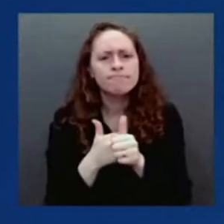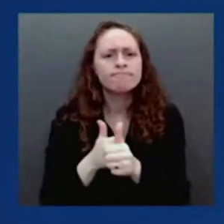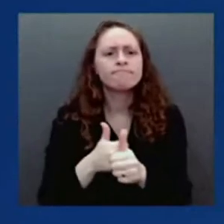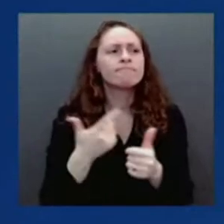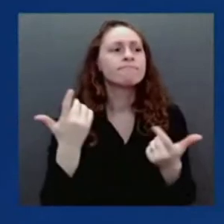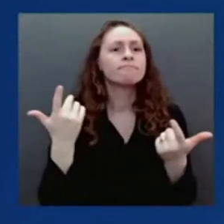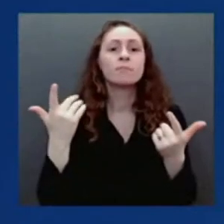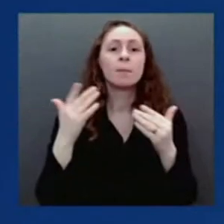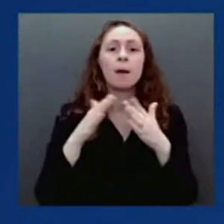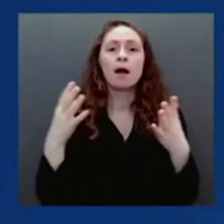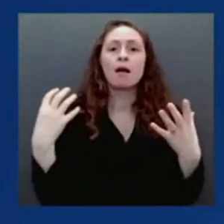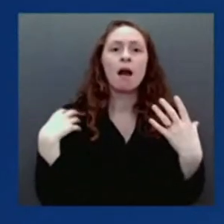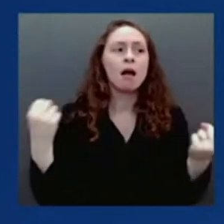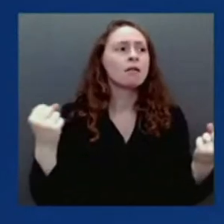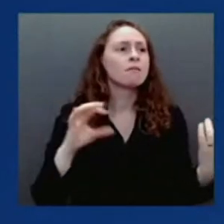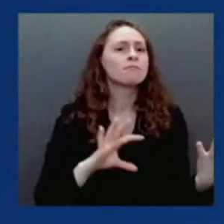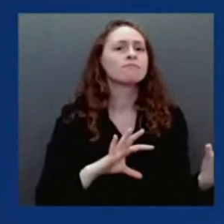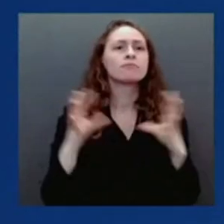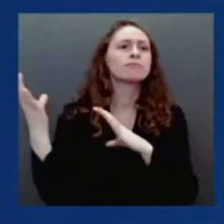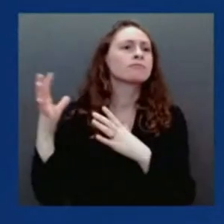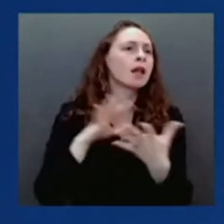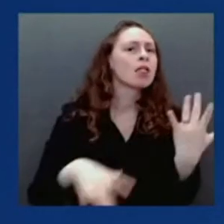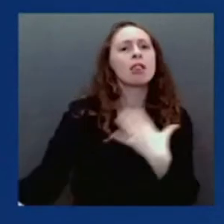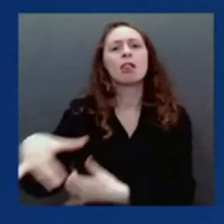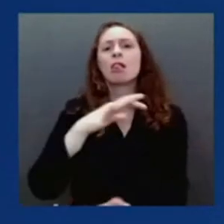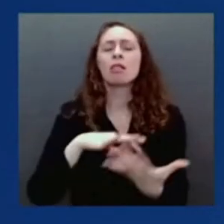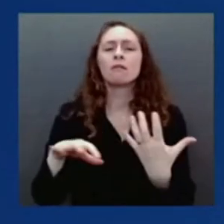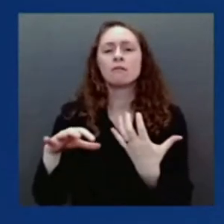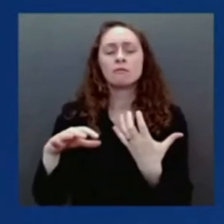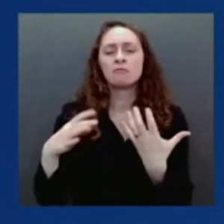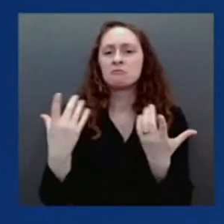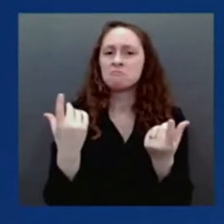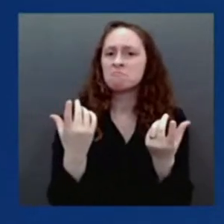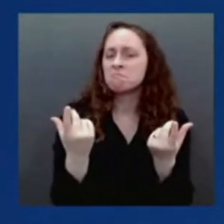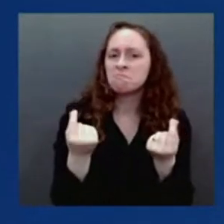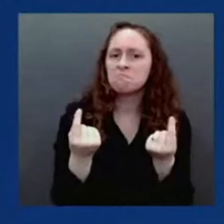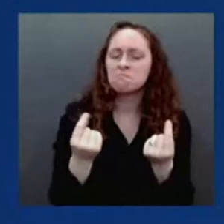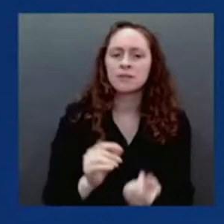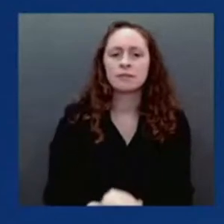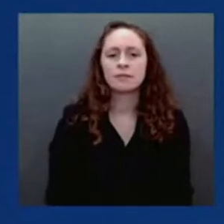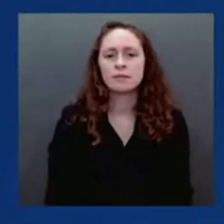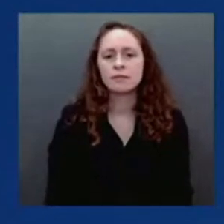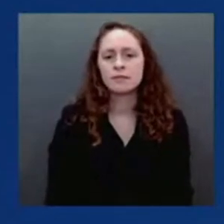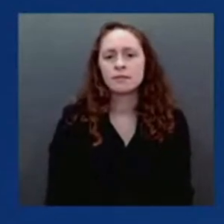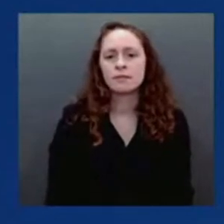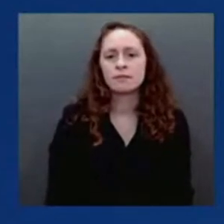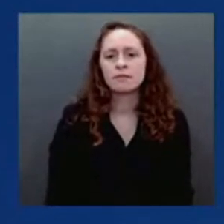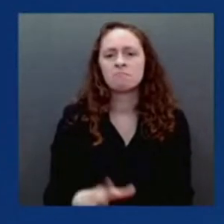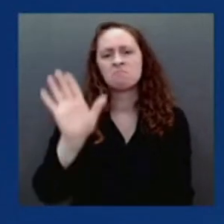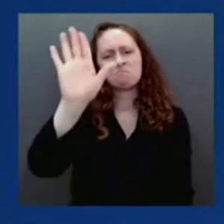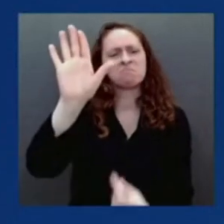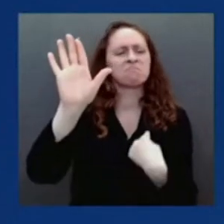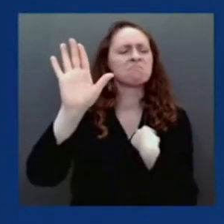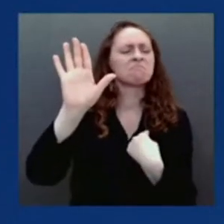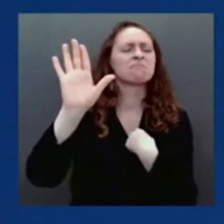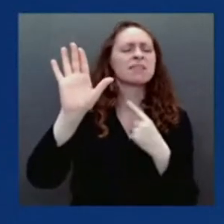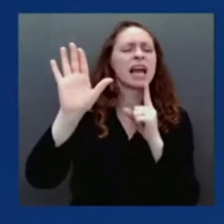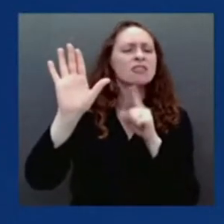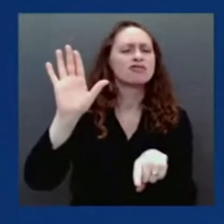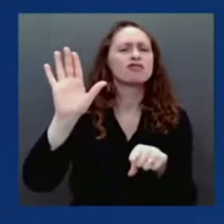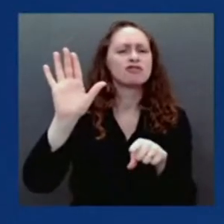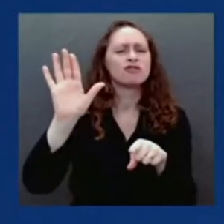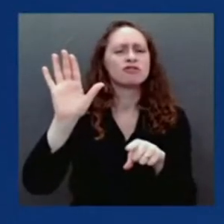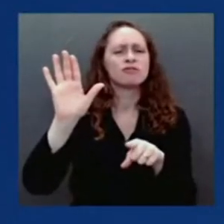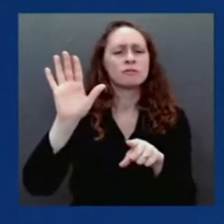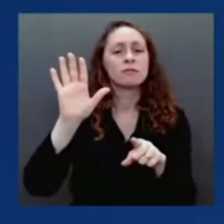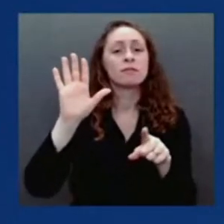take this first. So first of want to say we look forward to reviewing the bill and appreciate the senators focus on pandemic